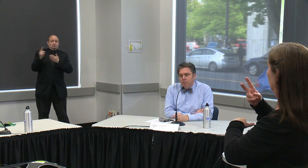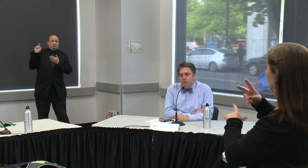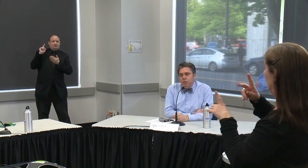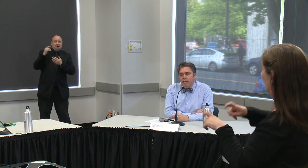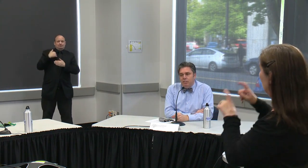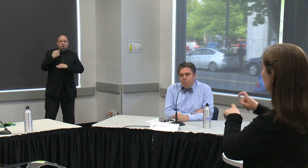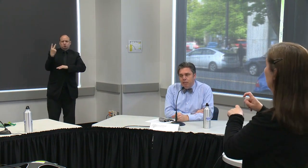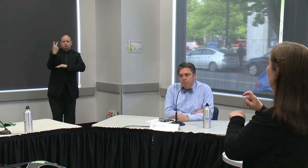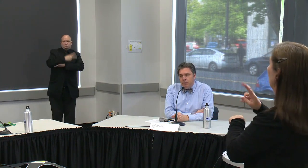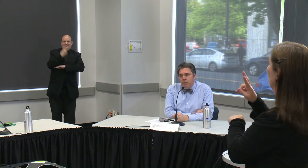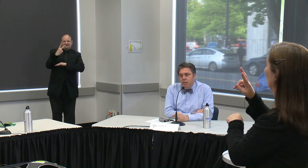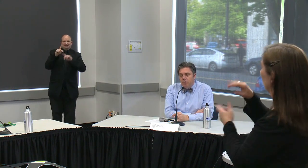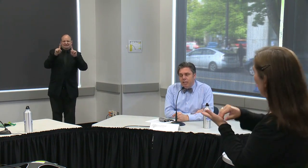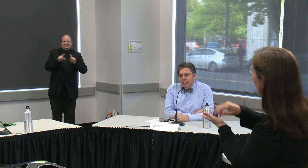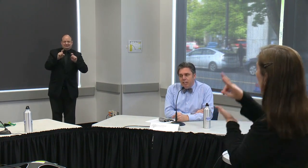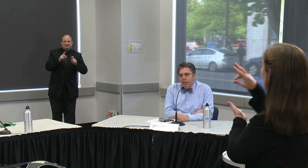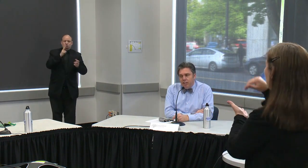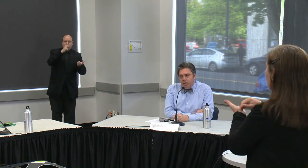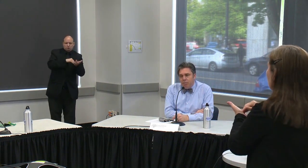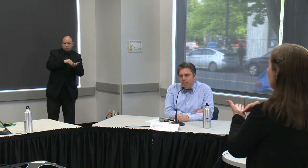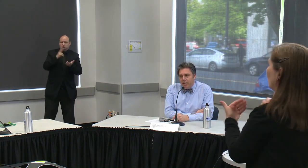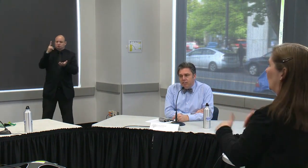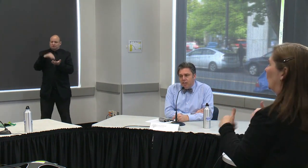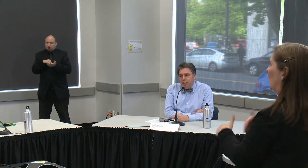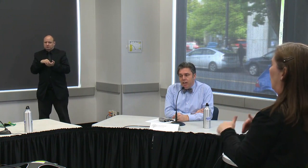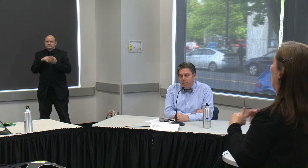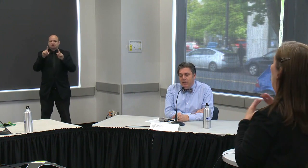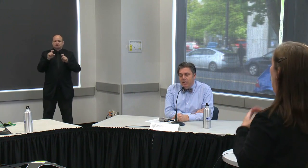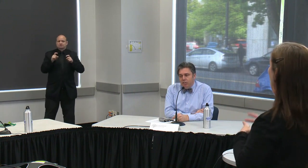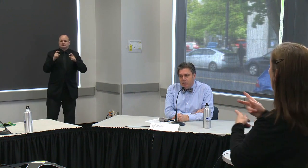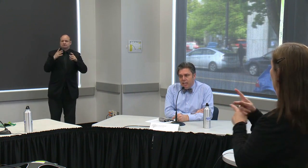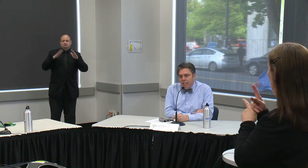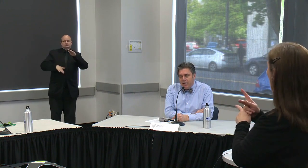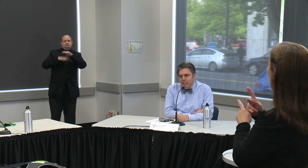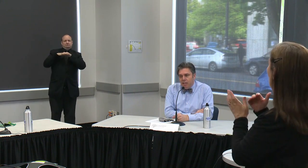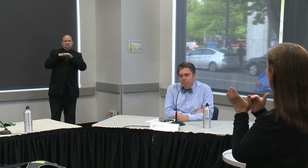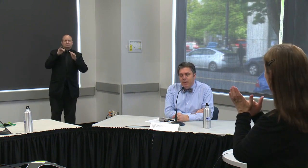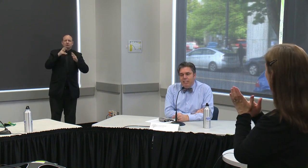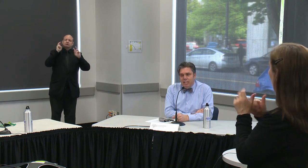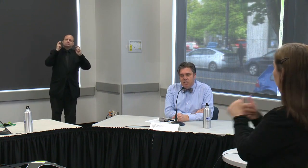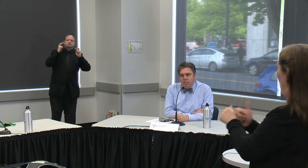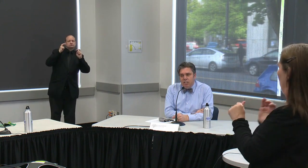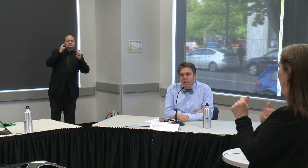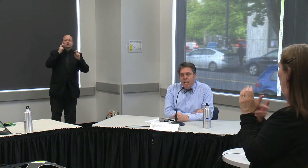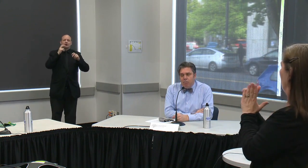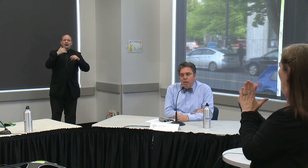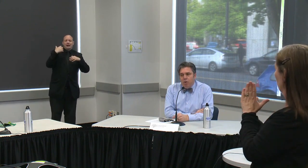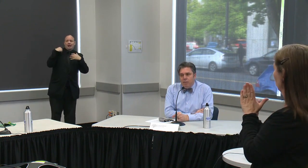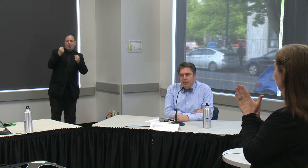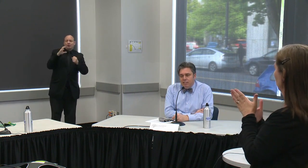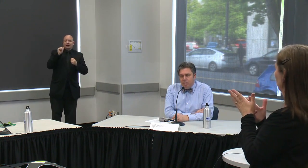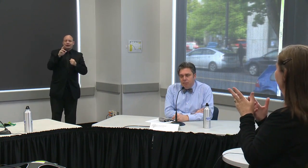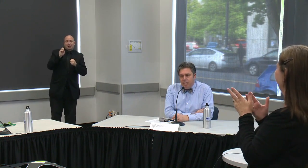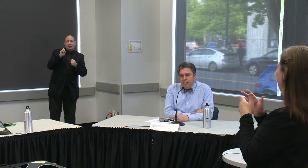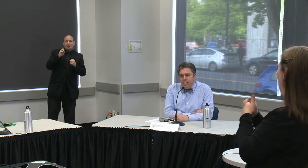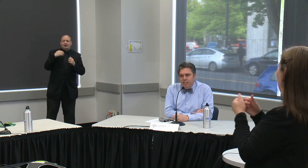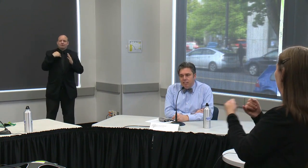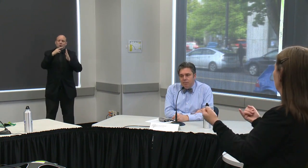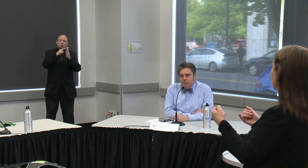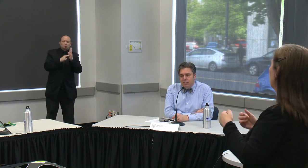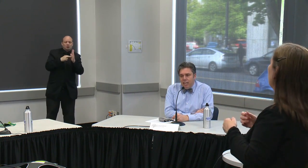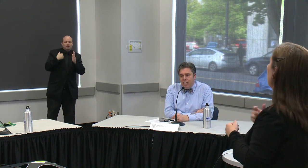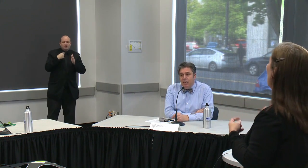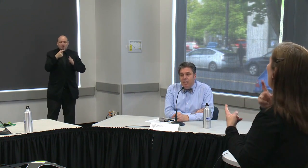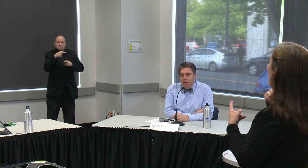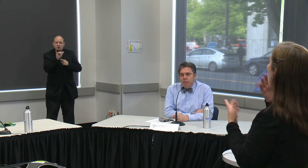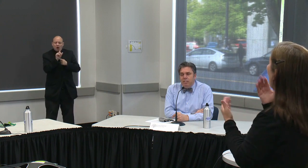results from over 2 000 people so i think our health care providers are are heeding those guidelines are paying attention and we hope that as the updated guidance